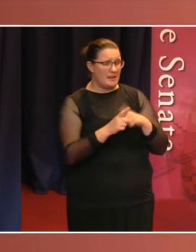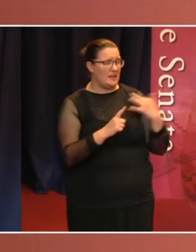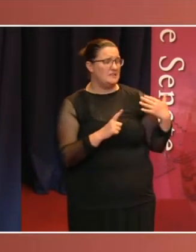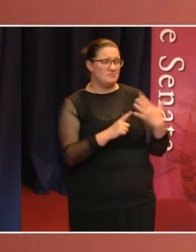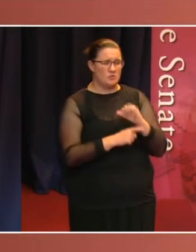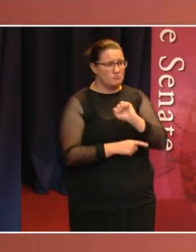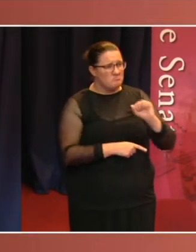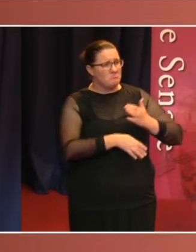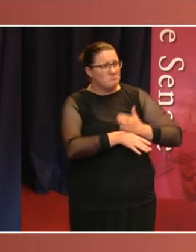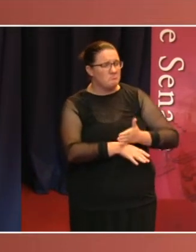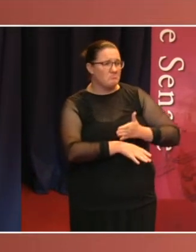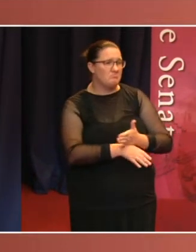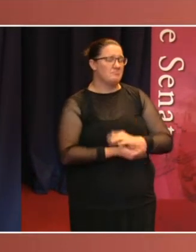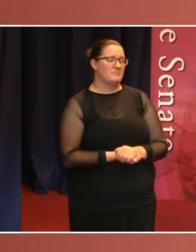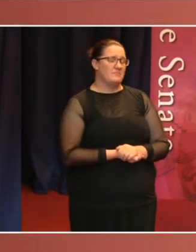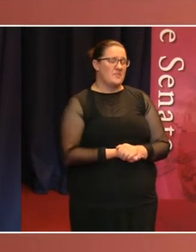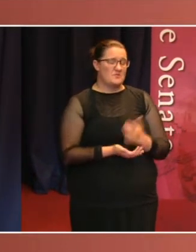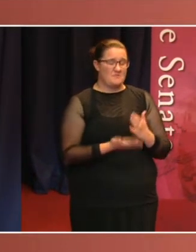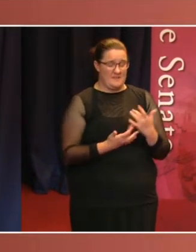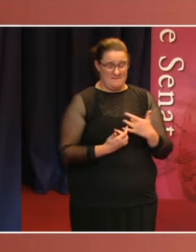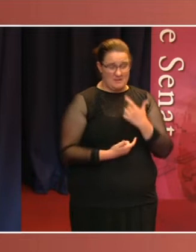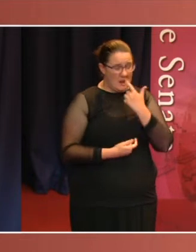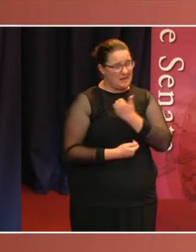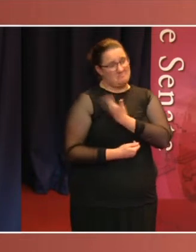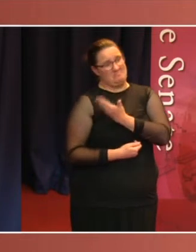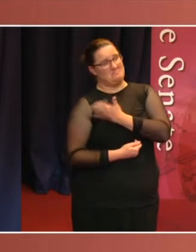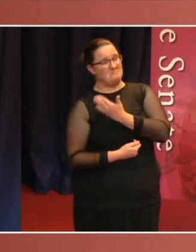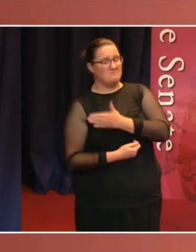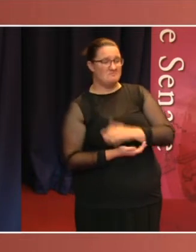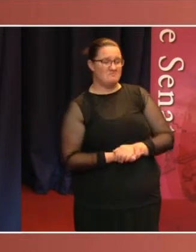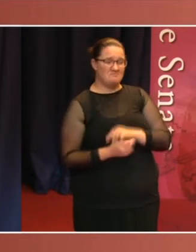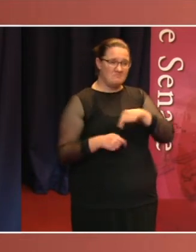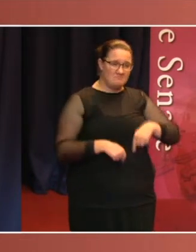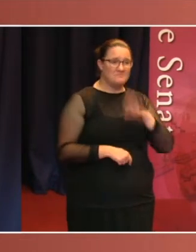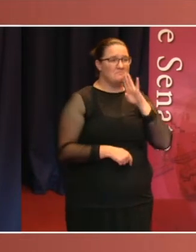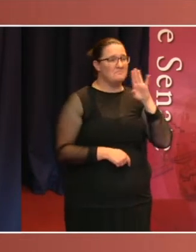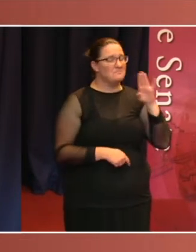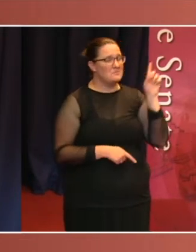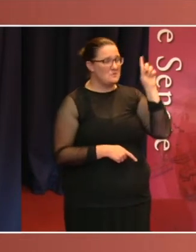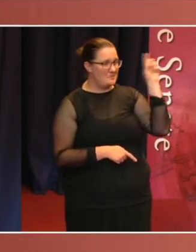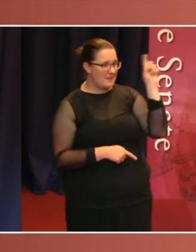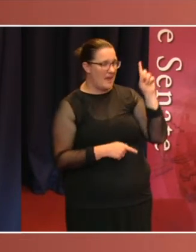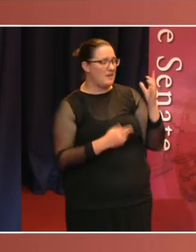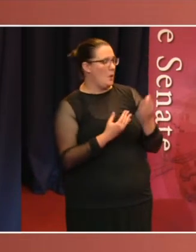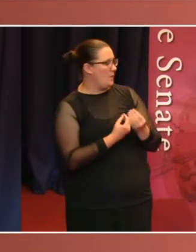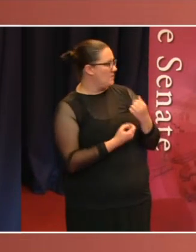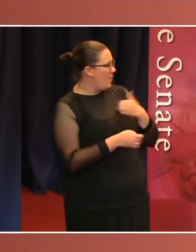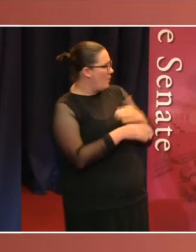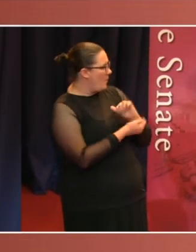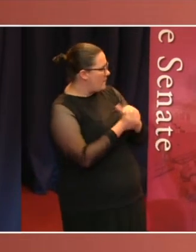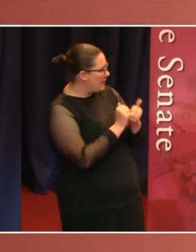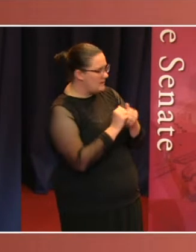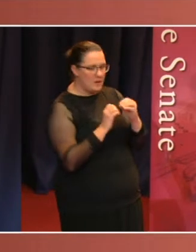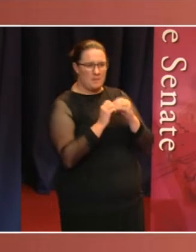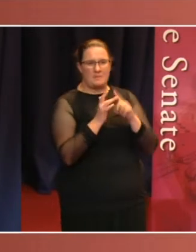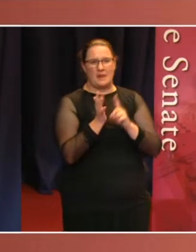So, as I said, a particular honour to be giving this Senate lecture today with my colleague, Bill Brown. Thank you